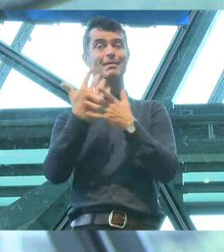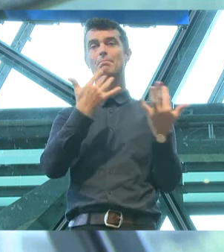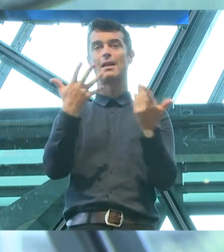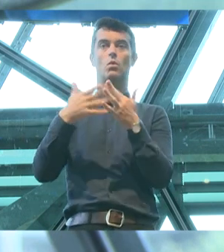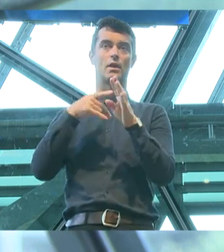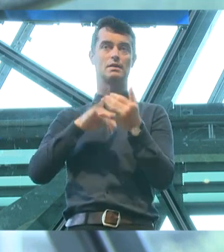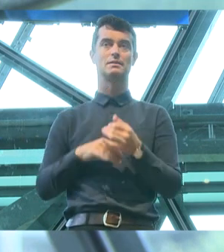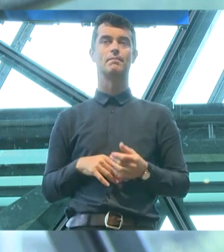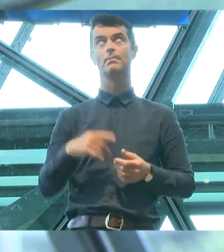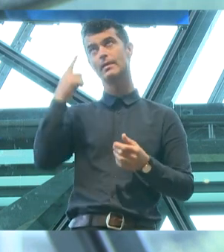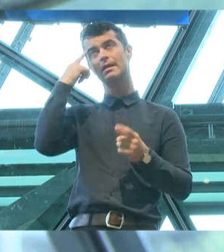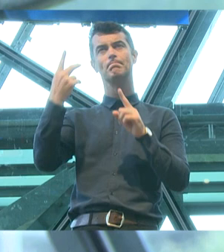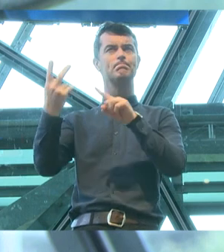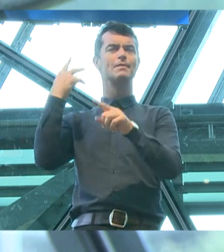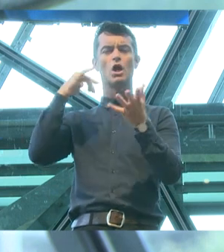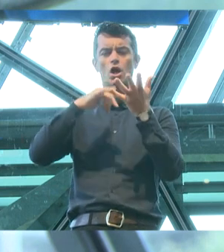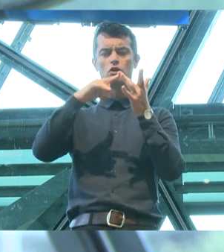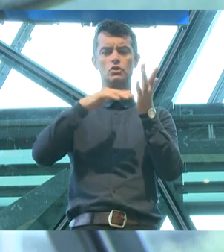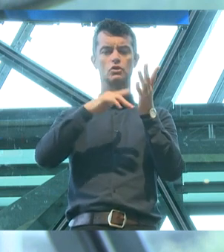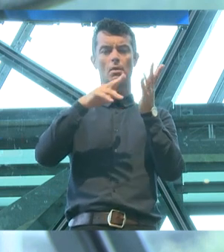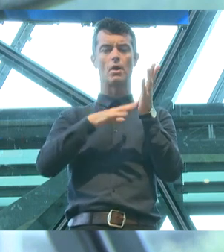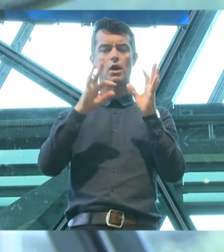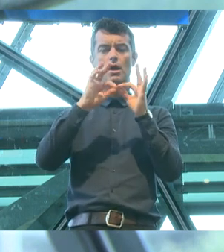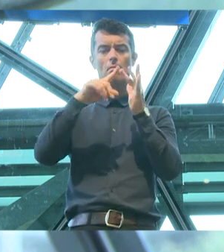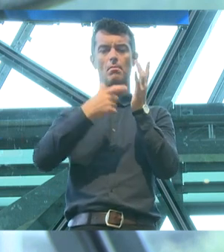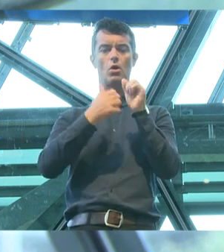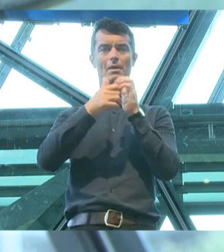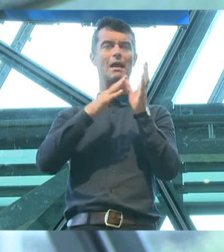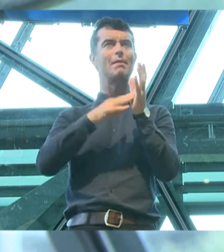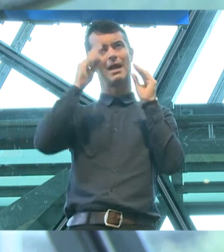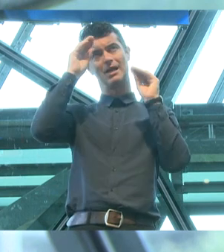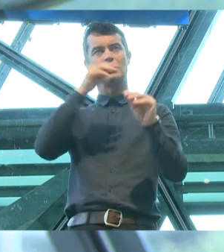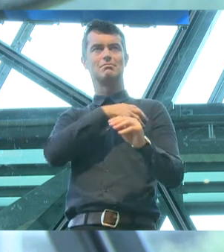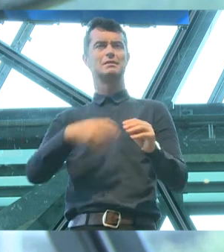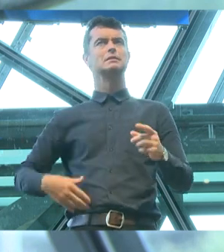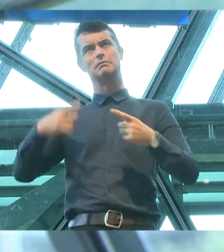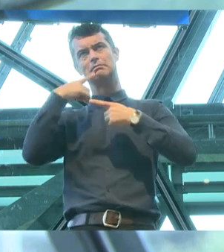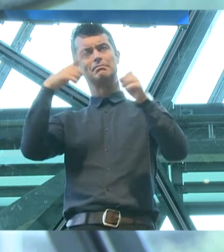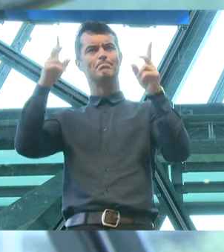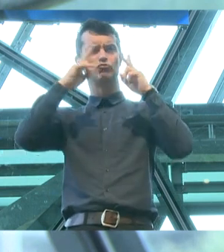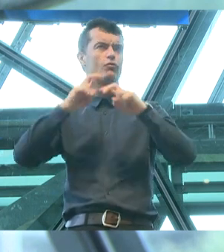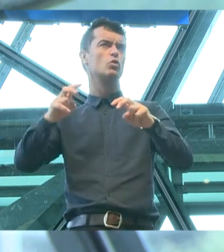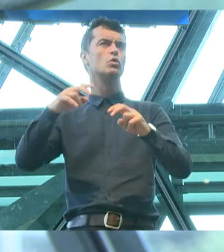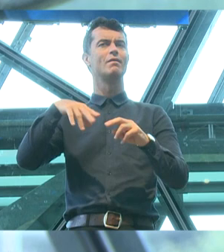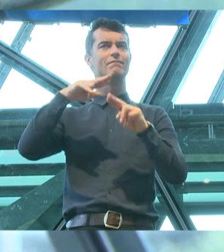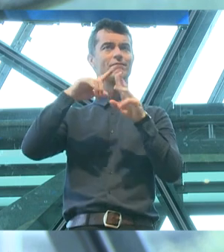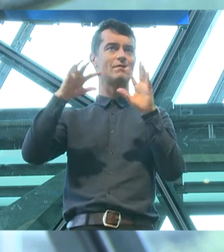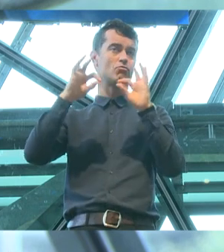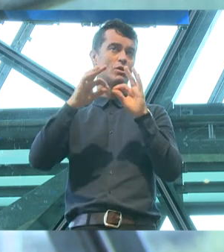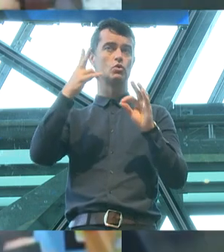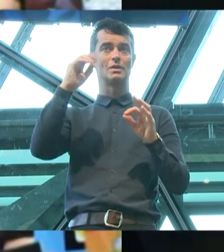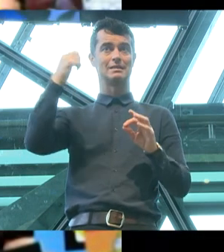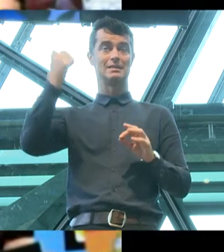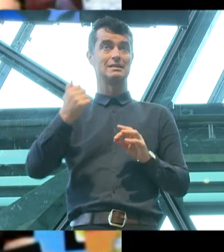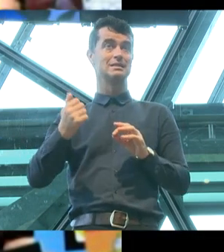So, for instance, back when some in Birmingham announced the review of Safe Schools Coalition in February 2016 at the height of the scandal, principals